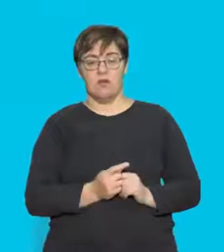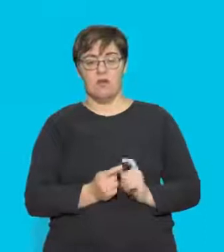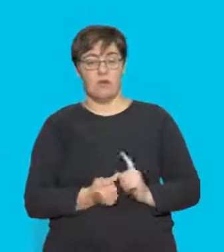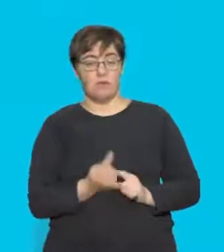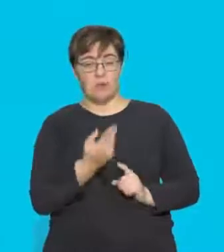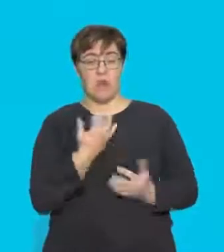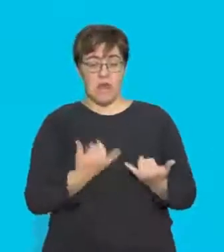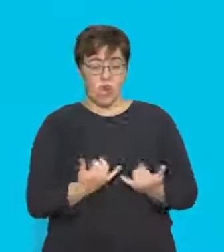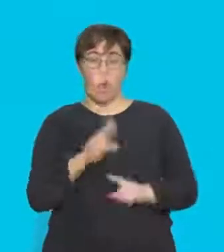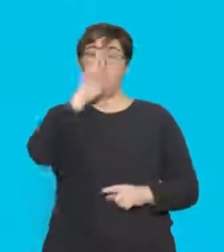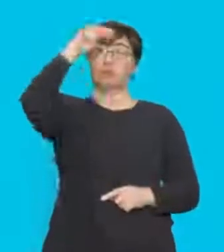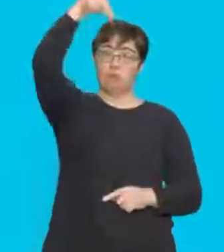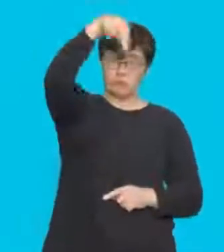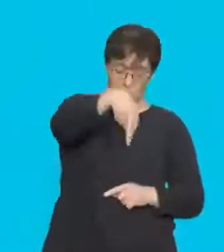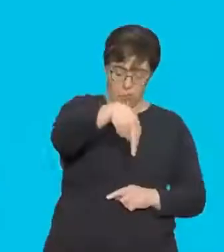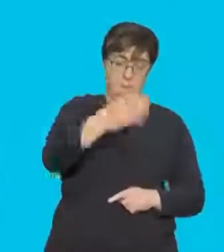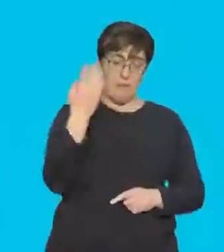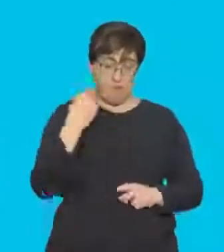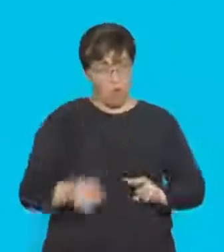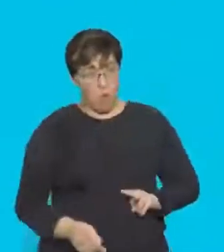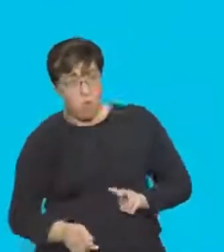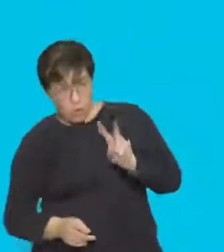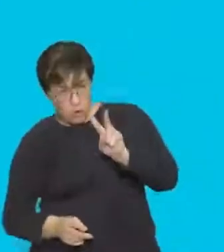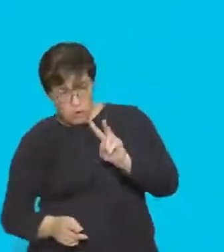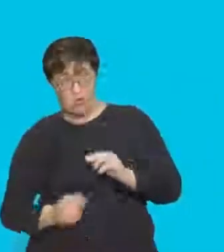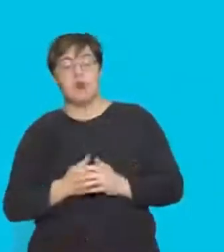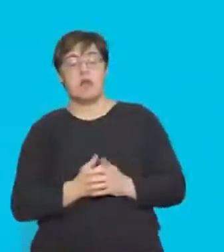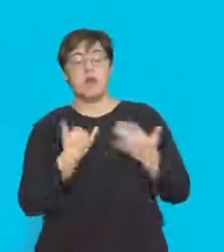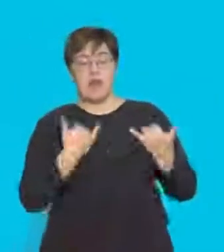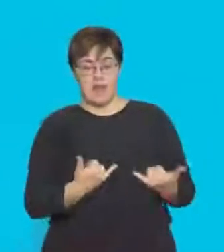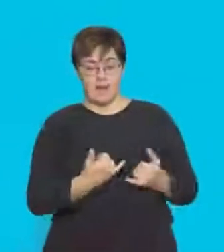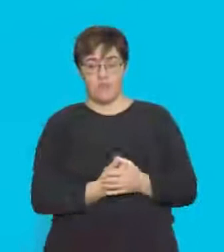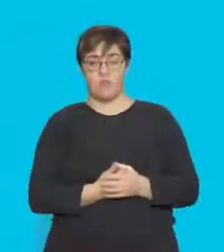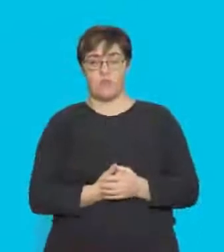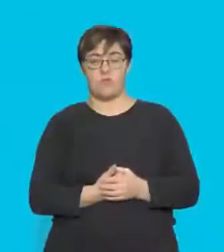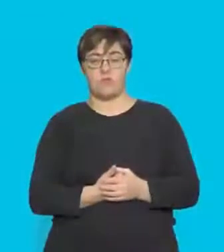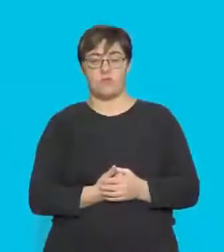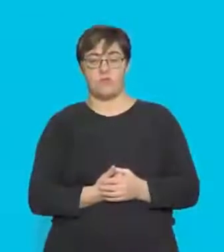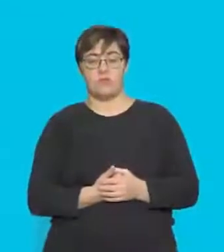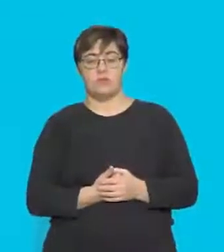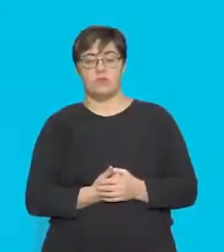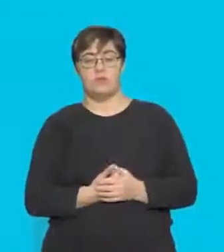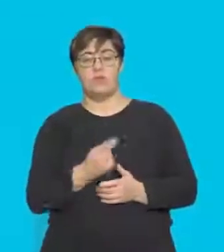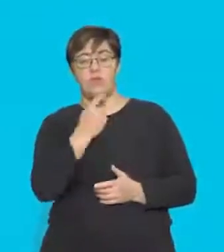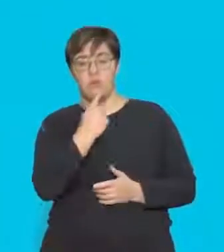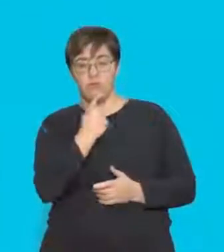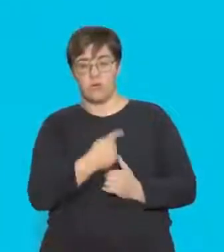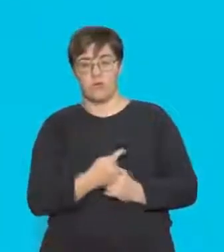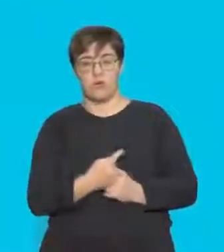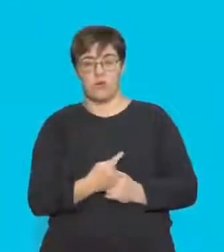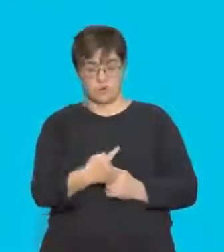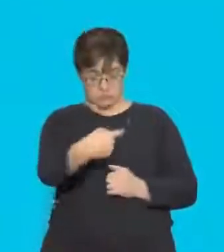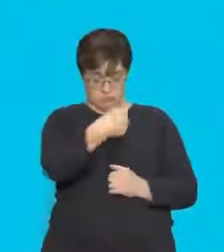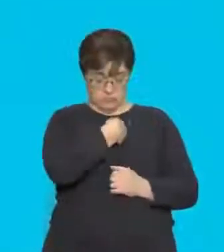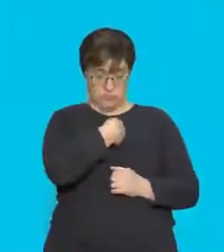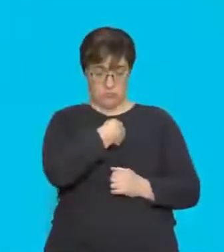bottom now, we're looking from the top. The dot represents the current coming out of the plane coming